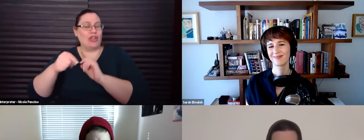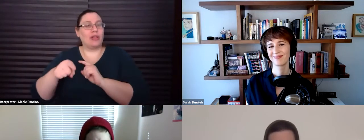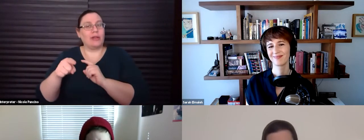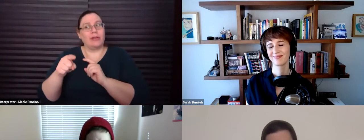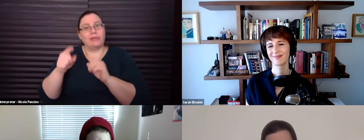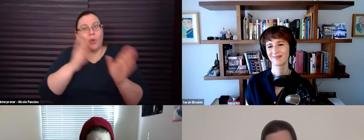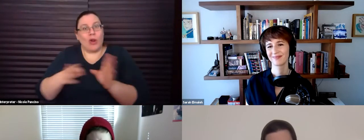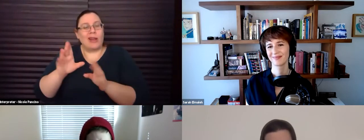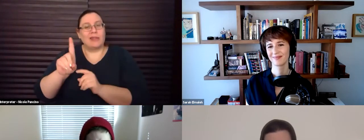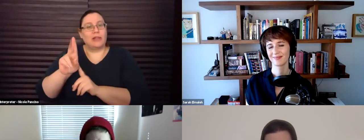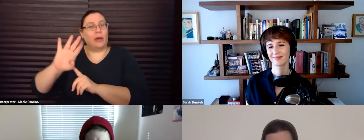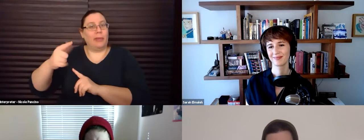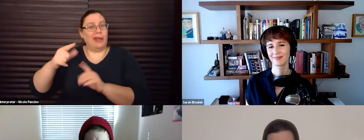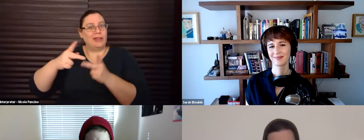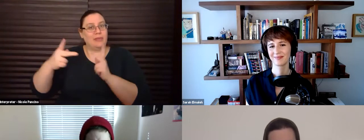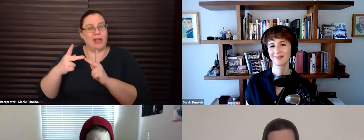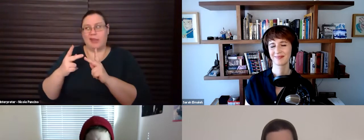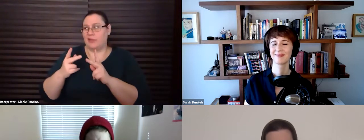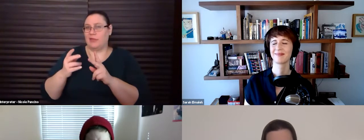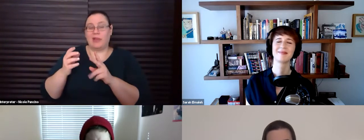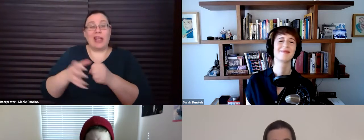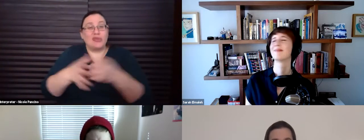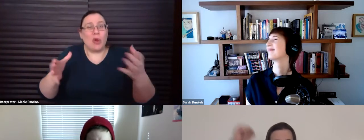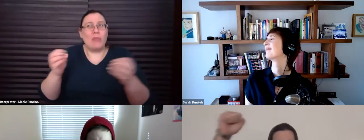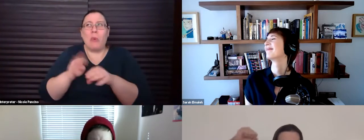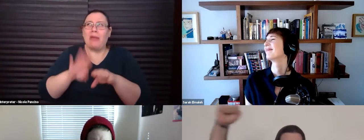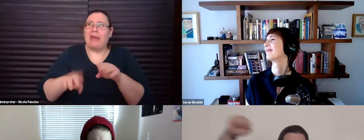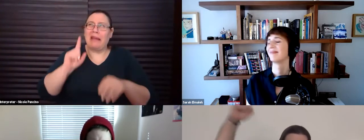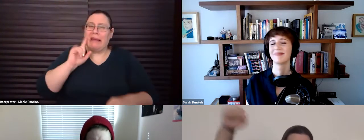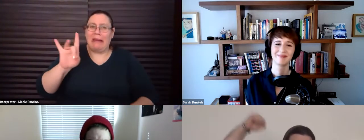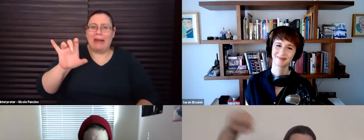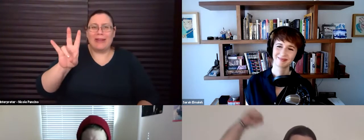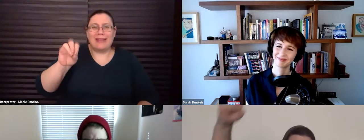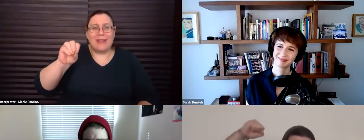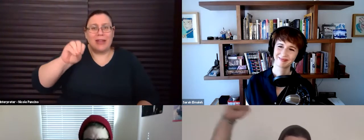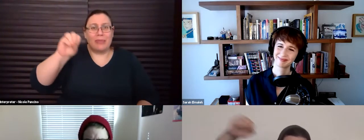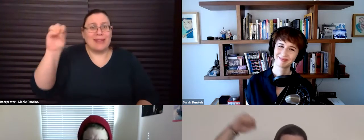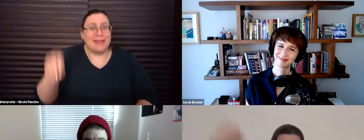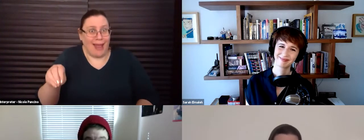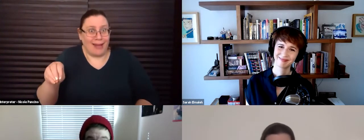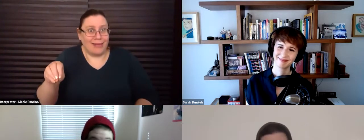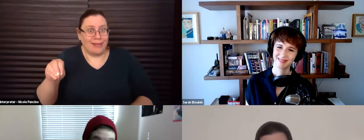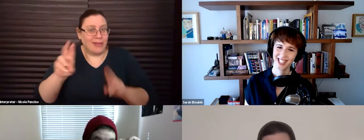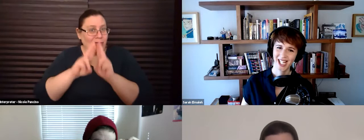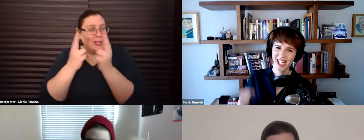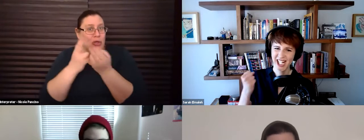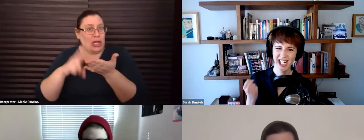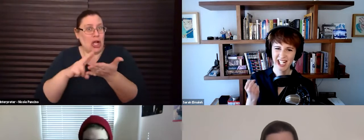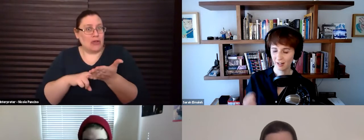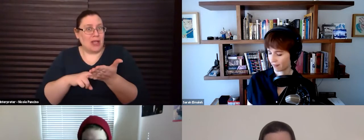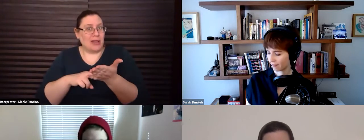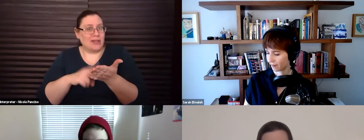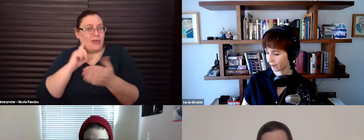it's grown, uh, over 870%, I believe is the number, uh, of union contracts for dubbing work. And that's